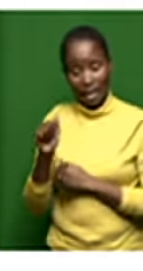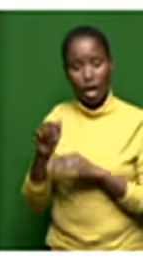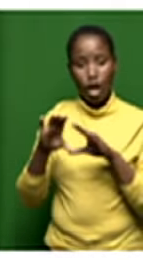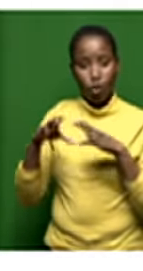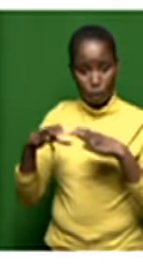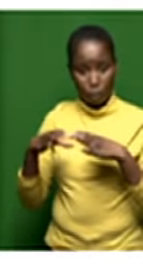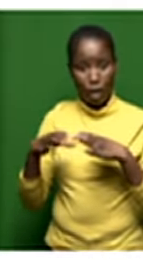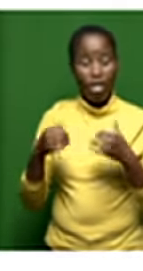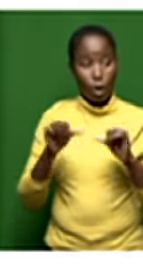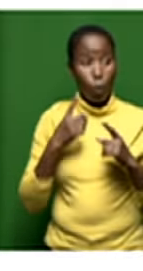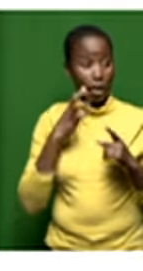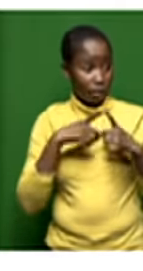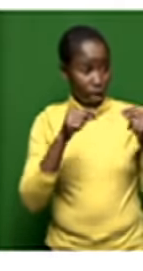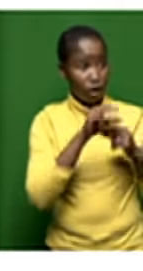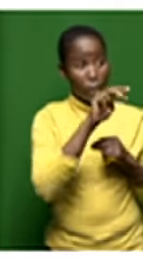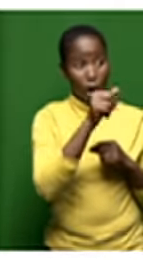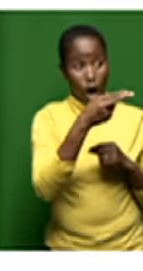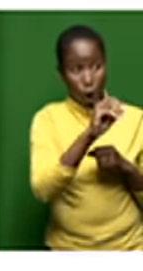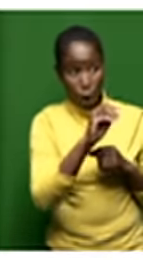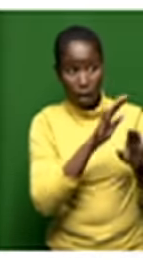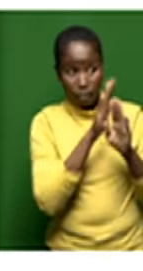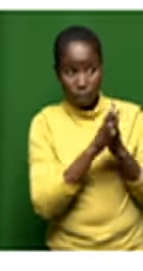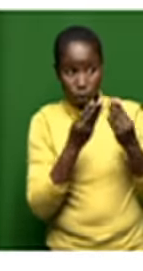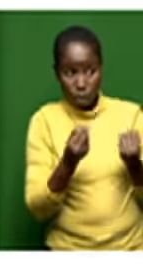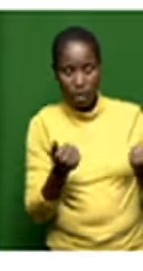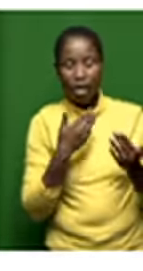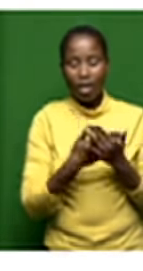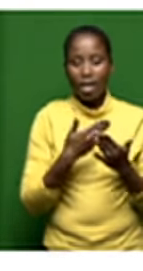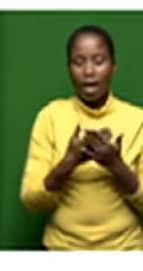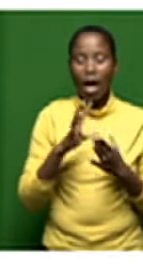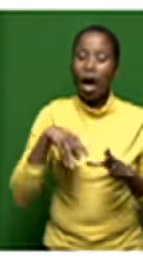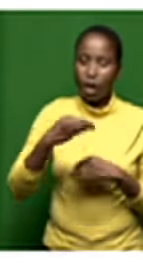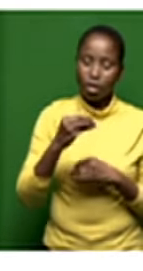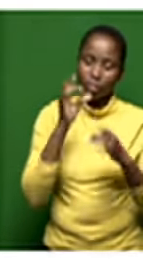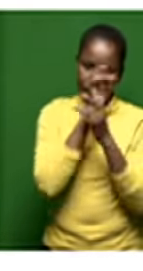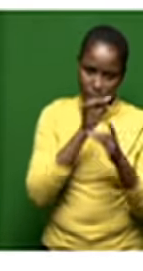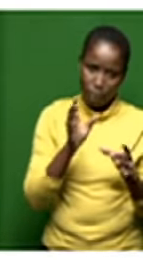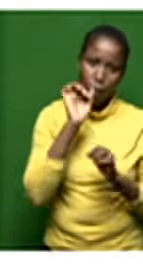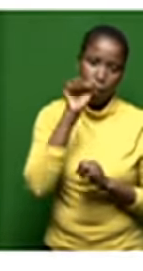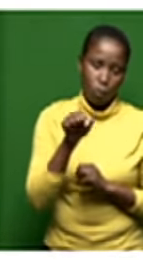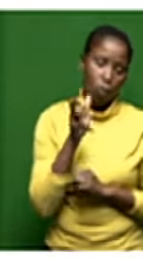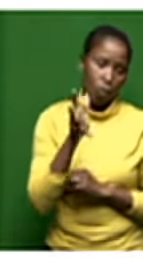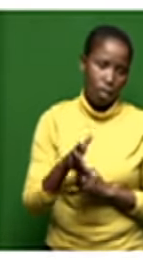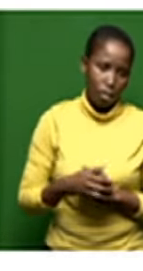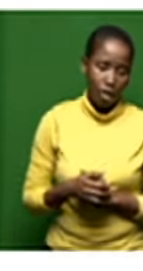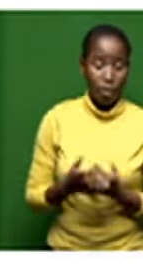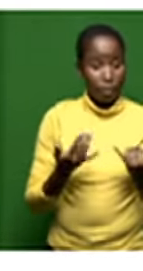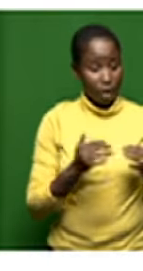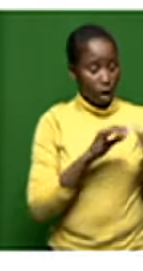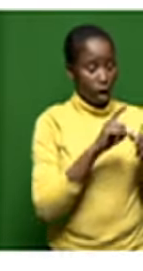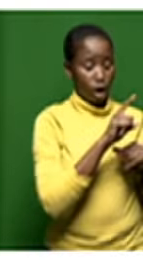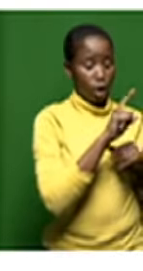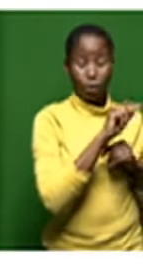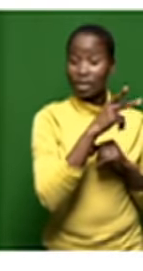marvel will then be able to communicate the outcomes of the business rescue in terms of how the consortium will be